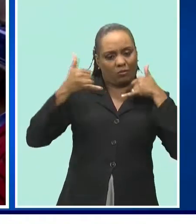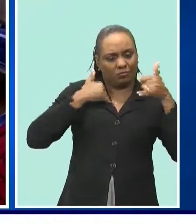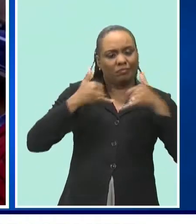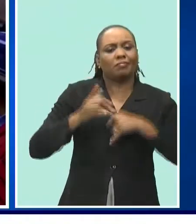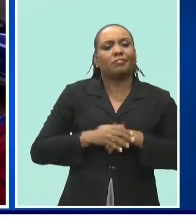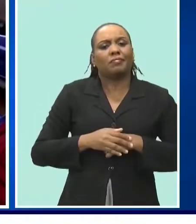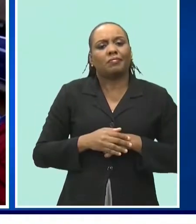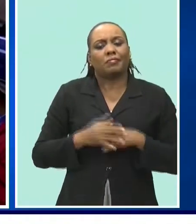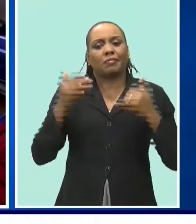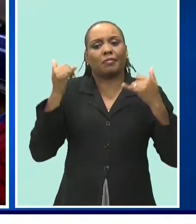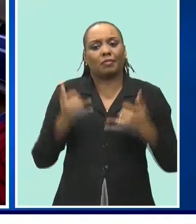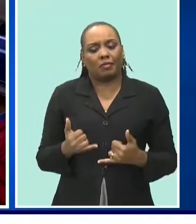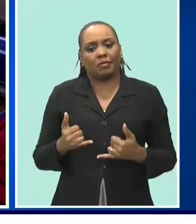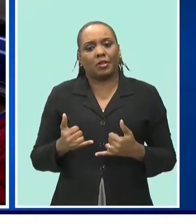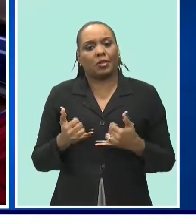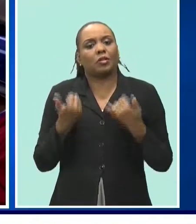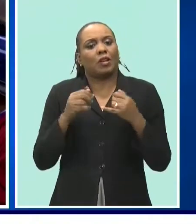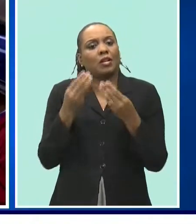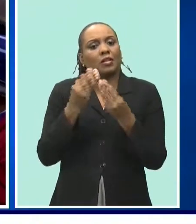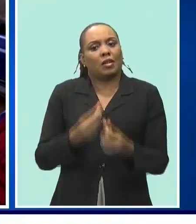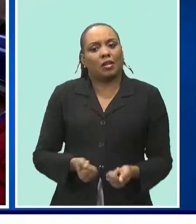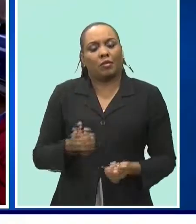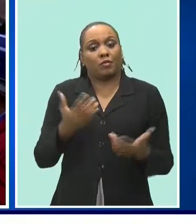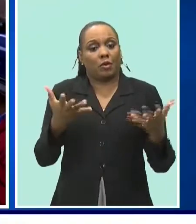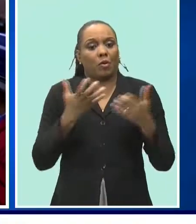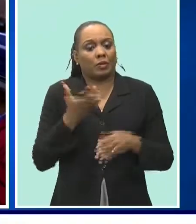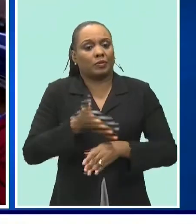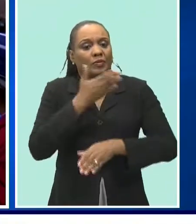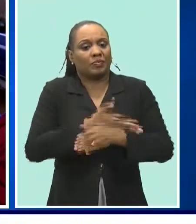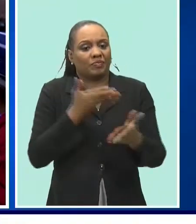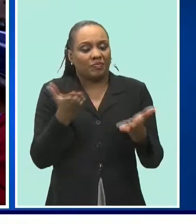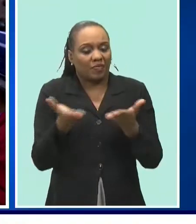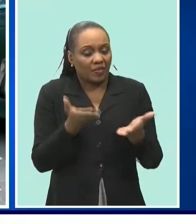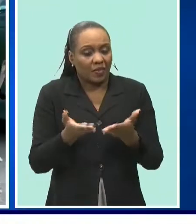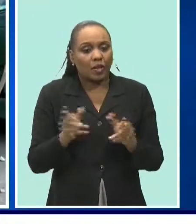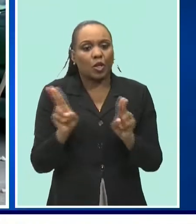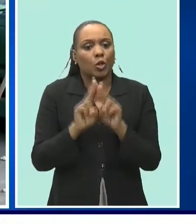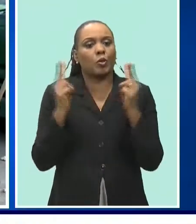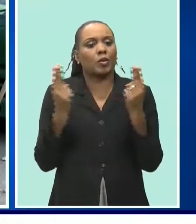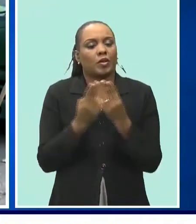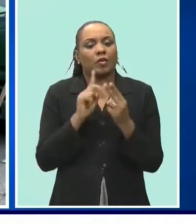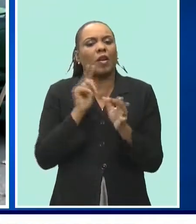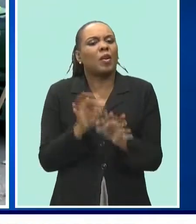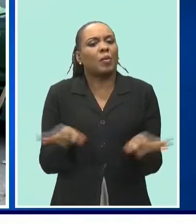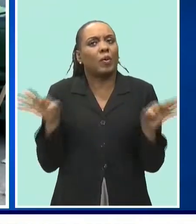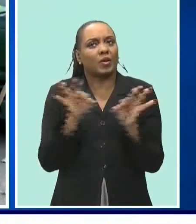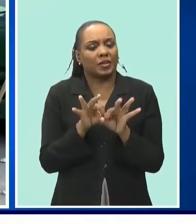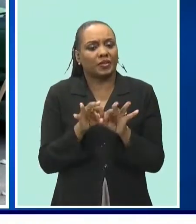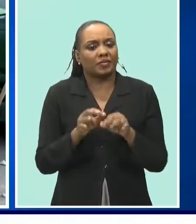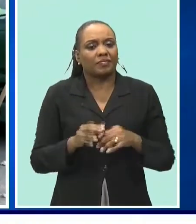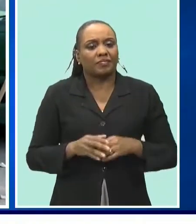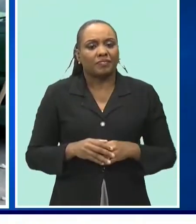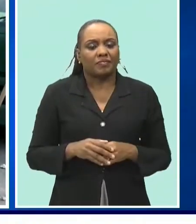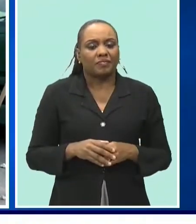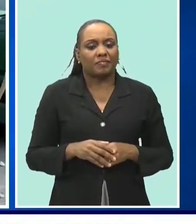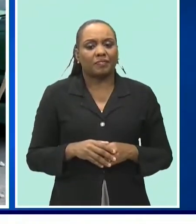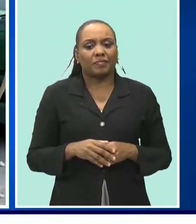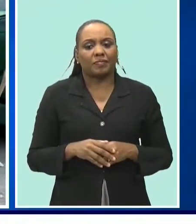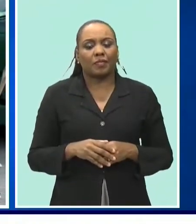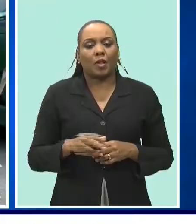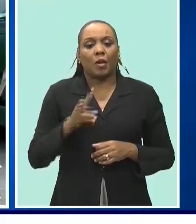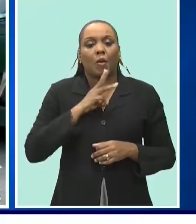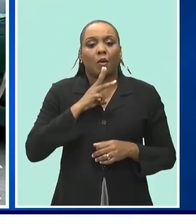cleared up because as i said we want to live a service and the union plays an integral part of this this has been achieved in part through what water resources